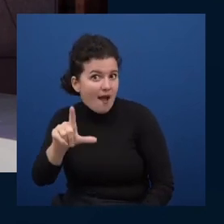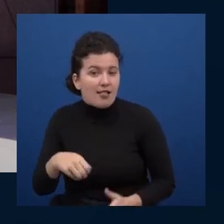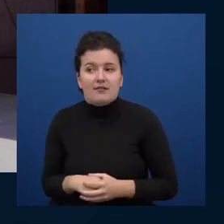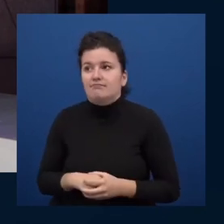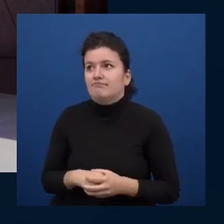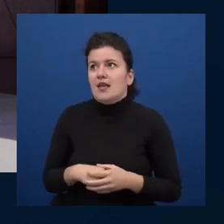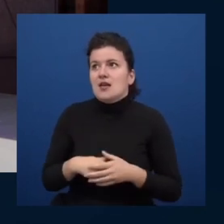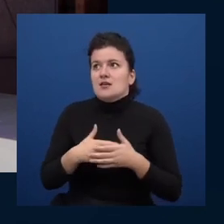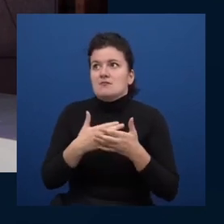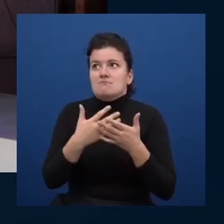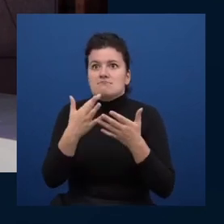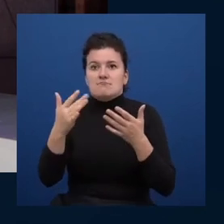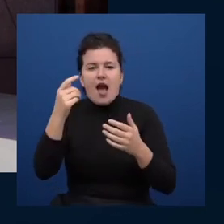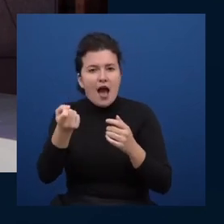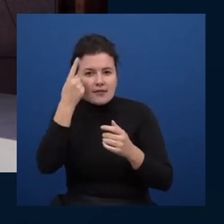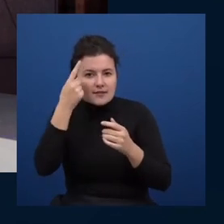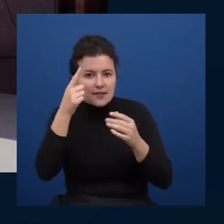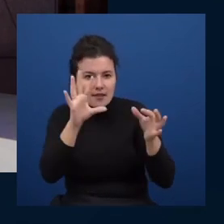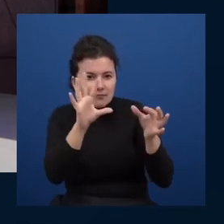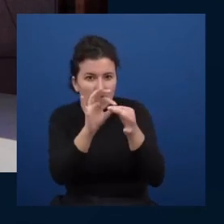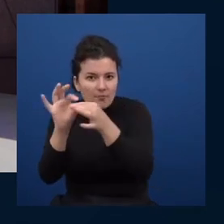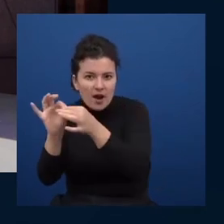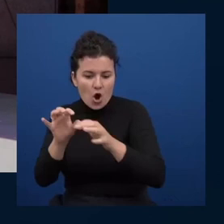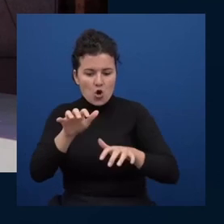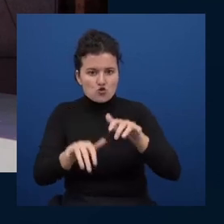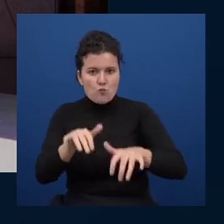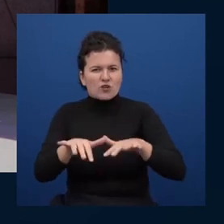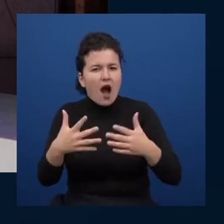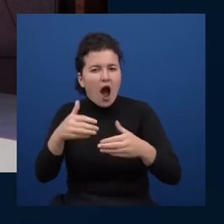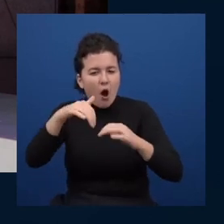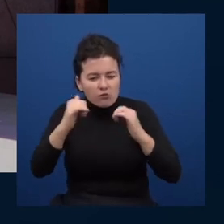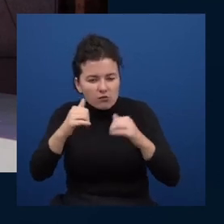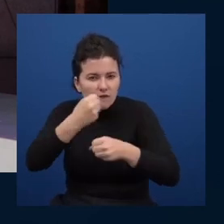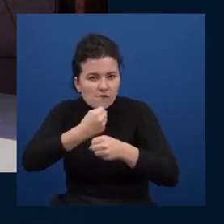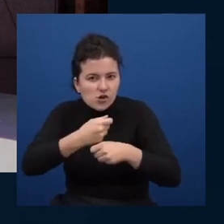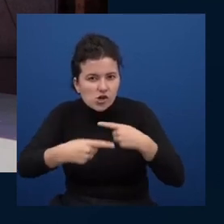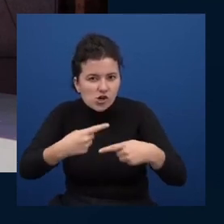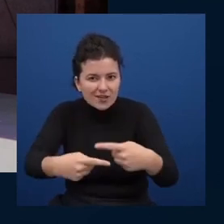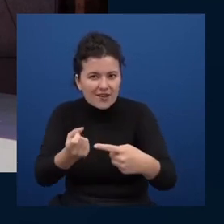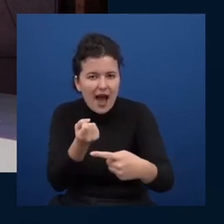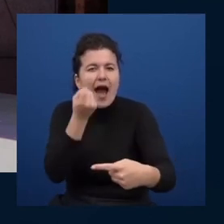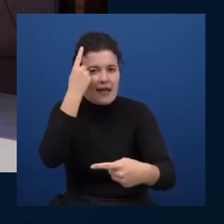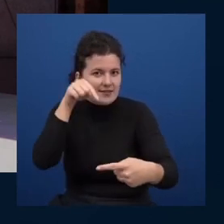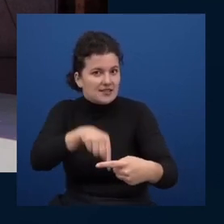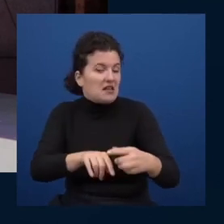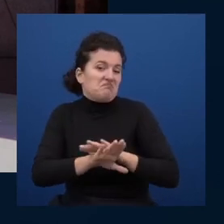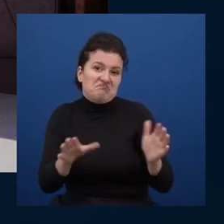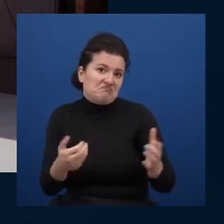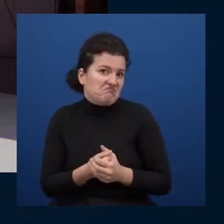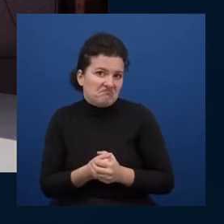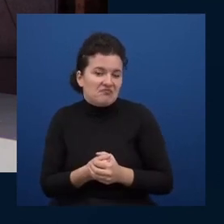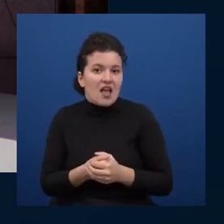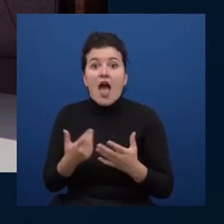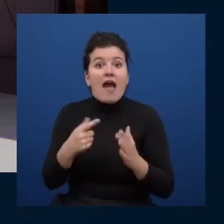understanding that how computers work i think an example of not skimping on the basics would be if you're in an